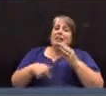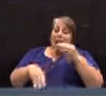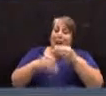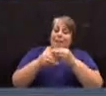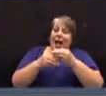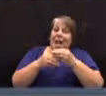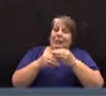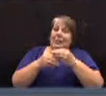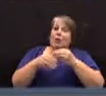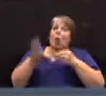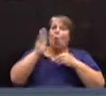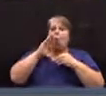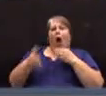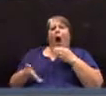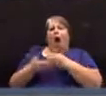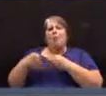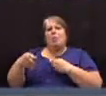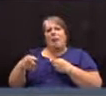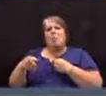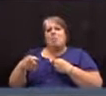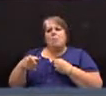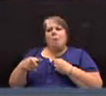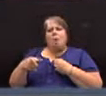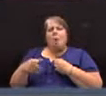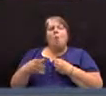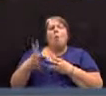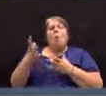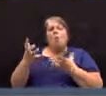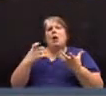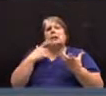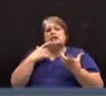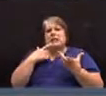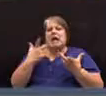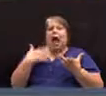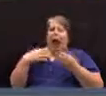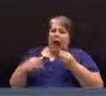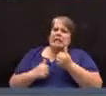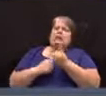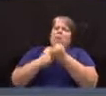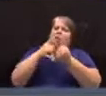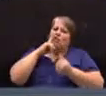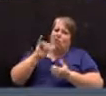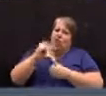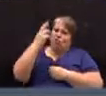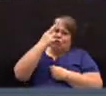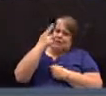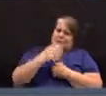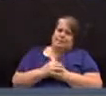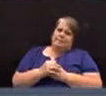tends to help those guys, so I just want to put in a word saying that I support it for that reason.